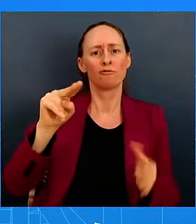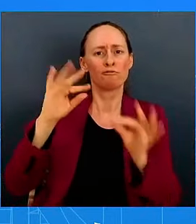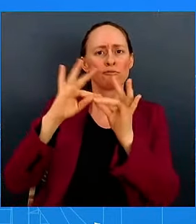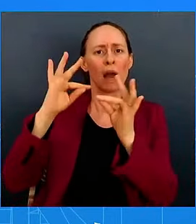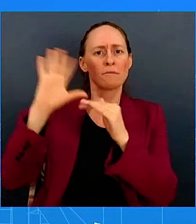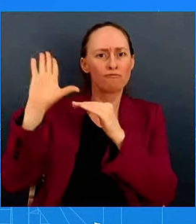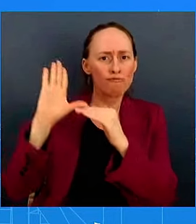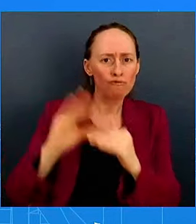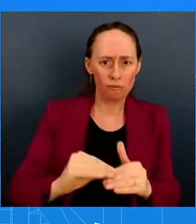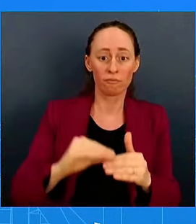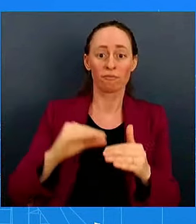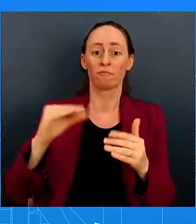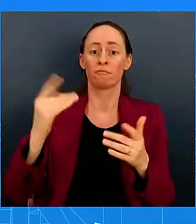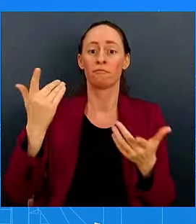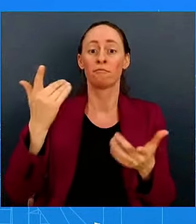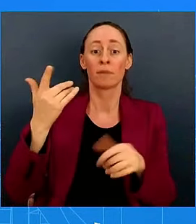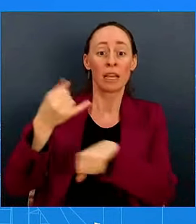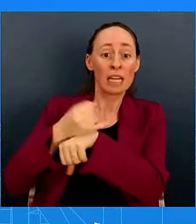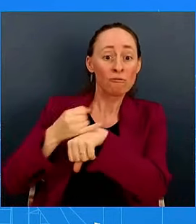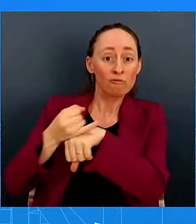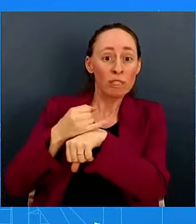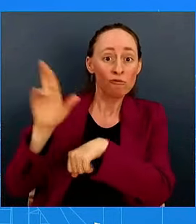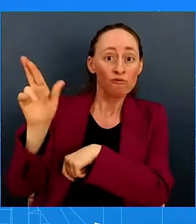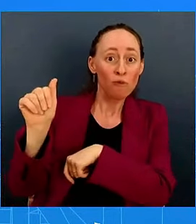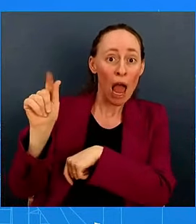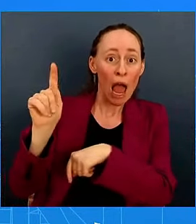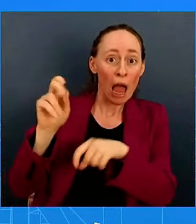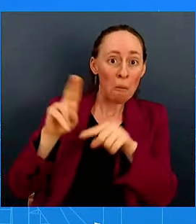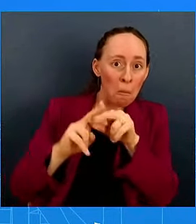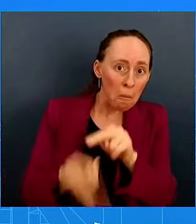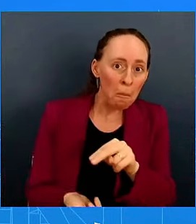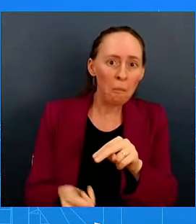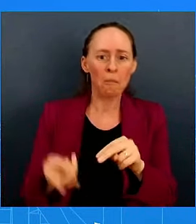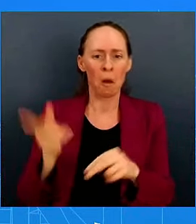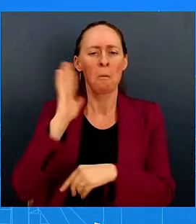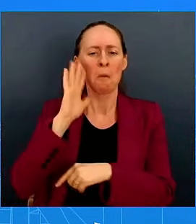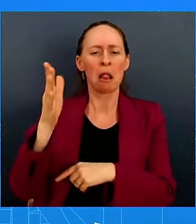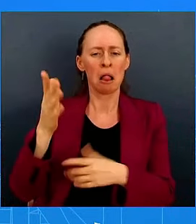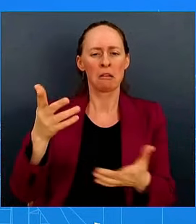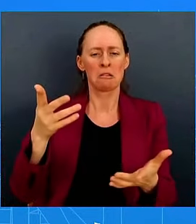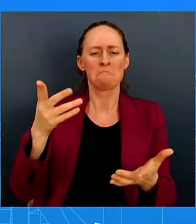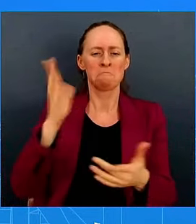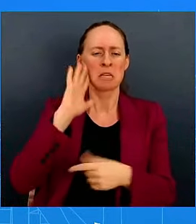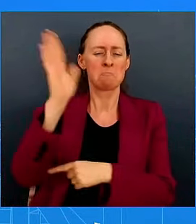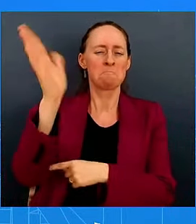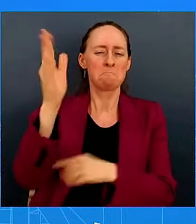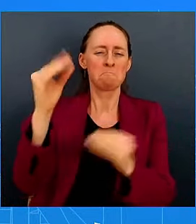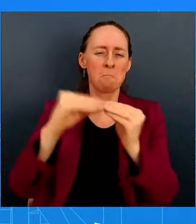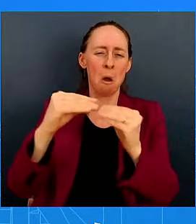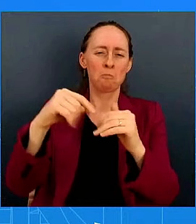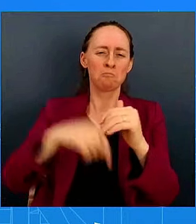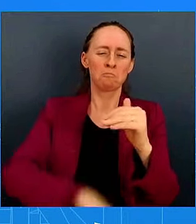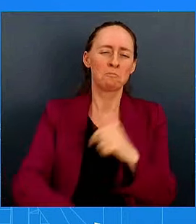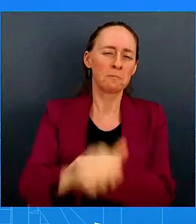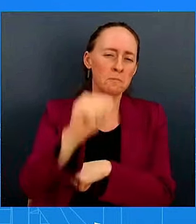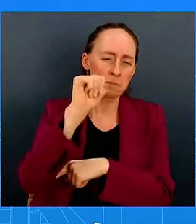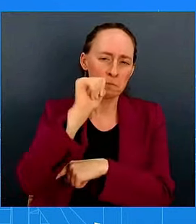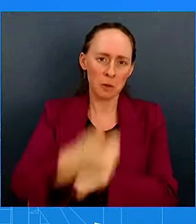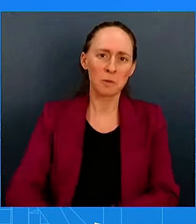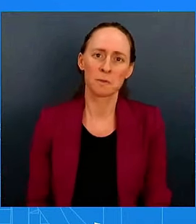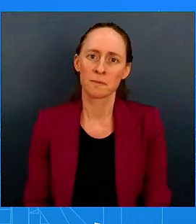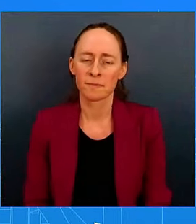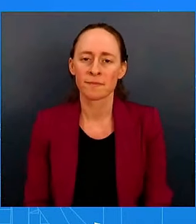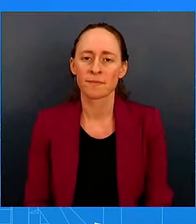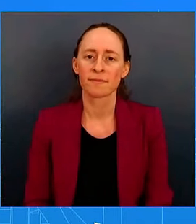is going down. I'm going to let the president speak for himself. He's going to speak tomorrow at the D.C. Economic Club.